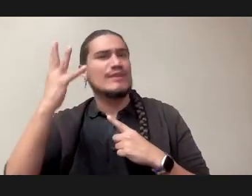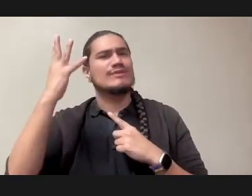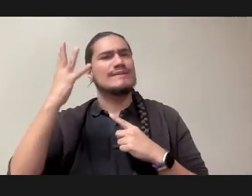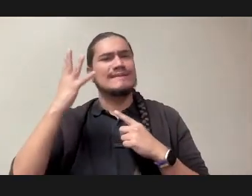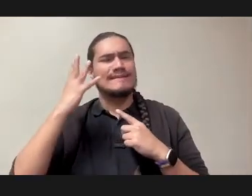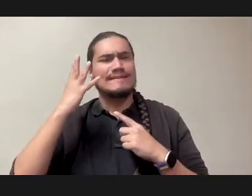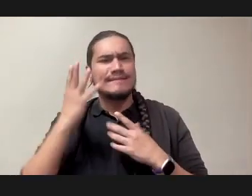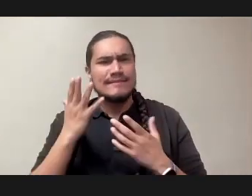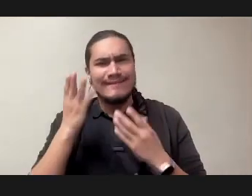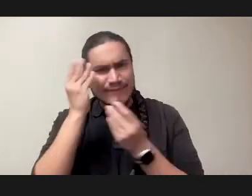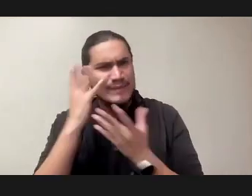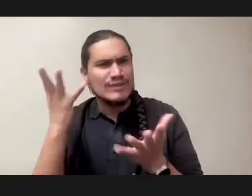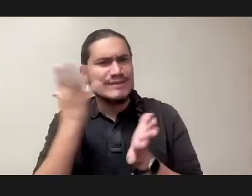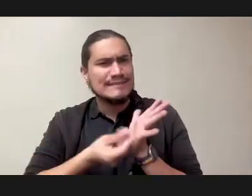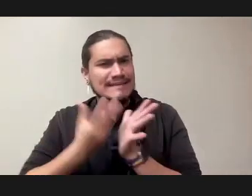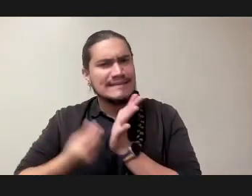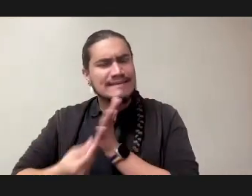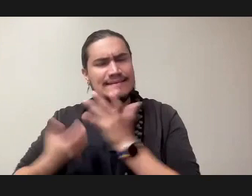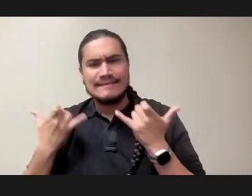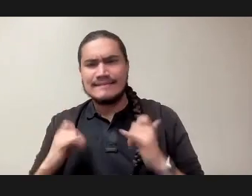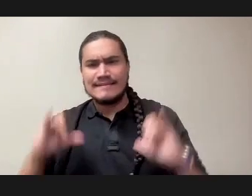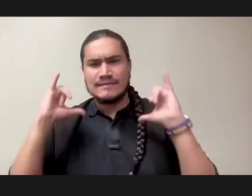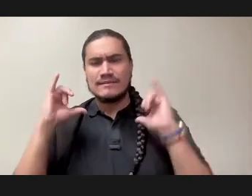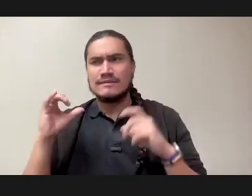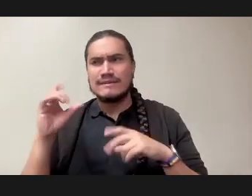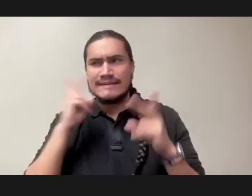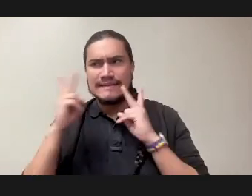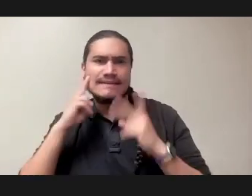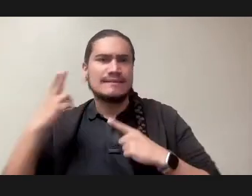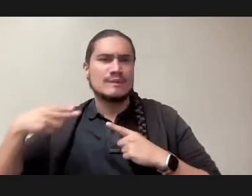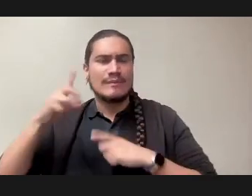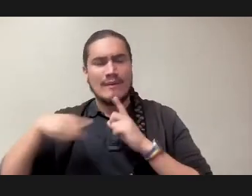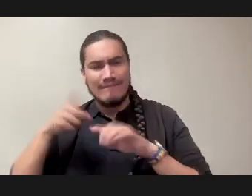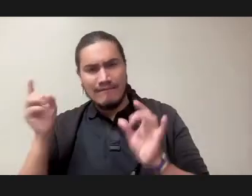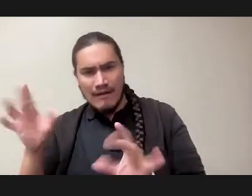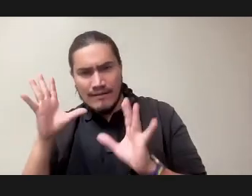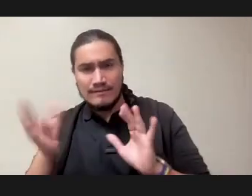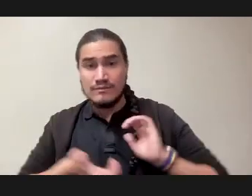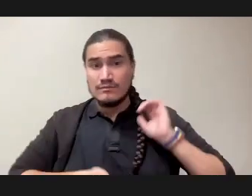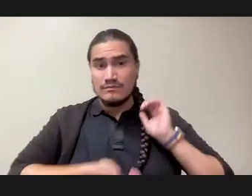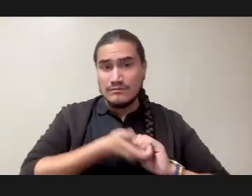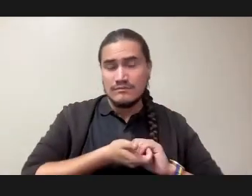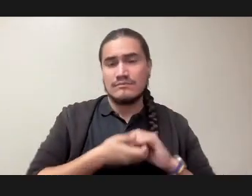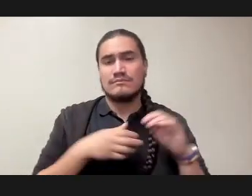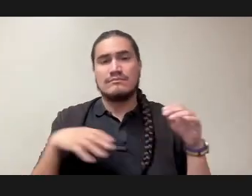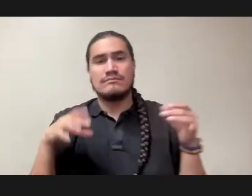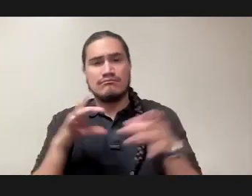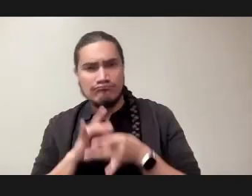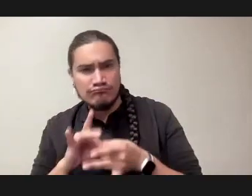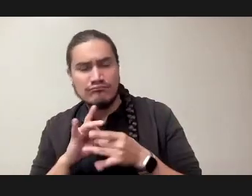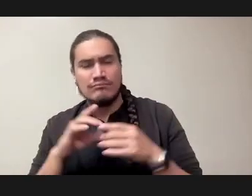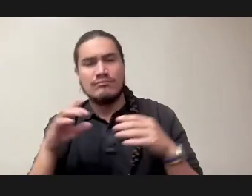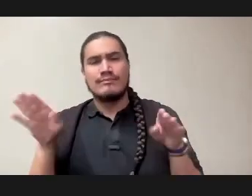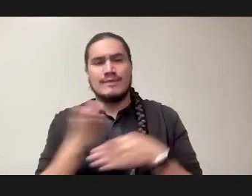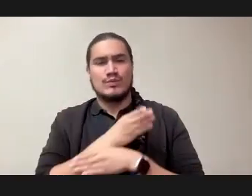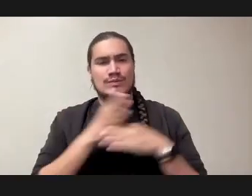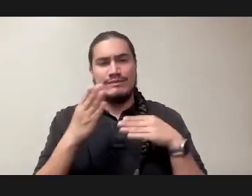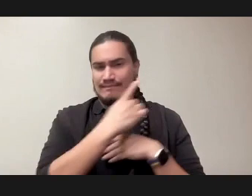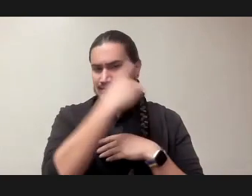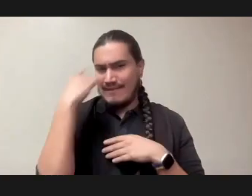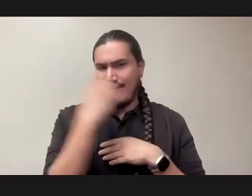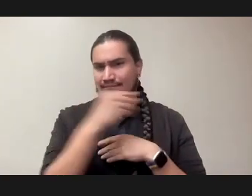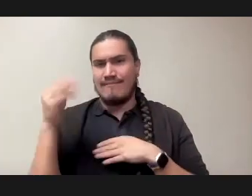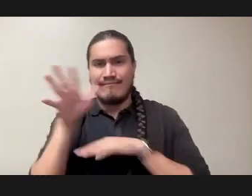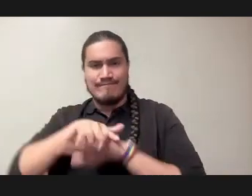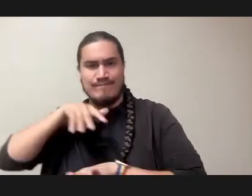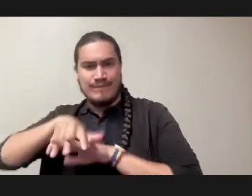terms of the history of violence, solidarity, kinship, possibility between black and indigenous people. And